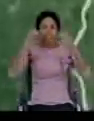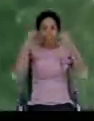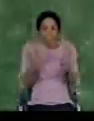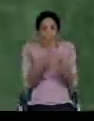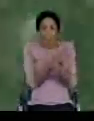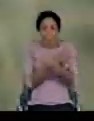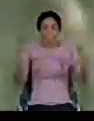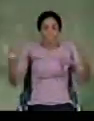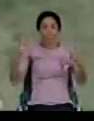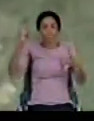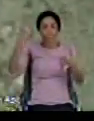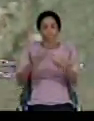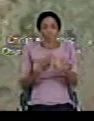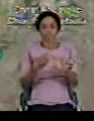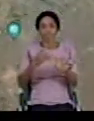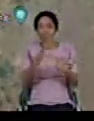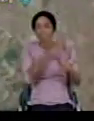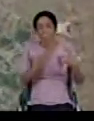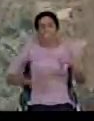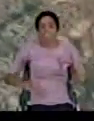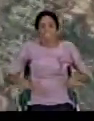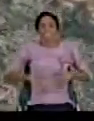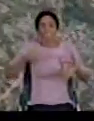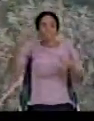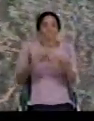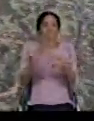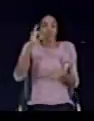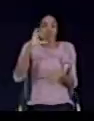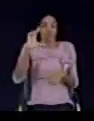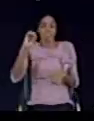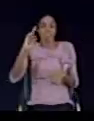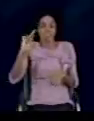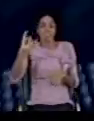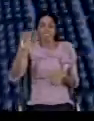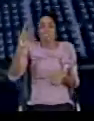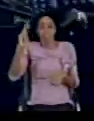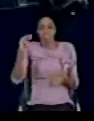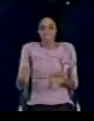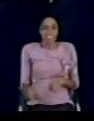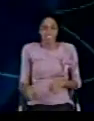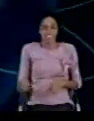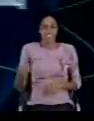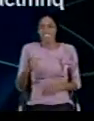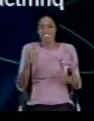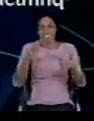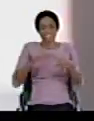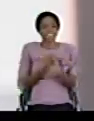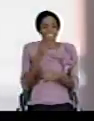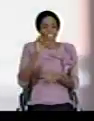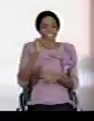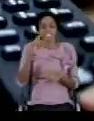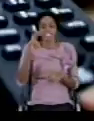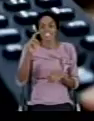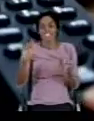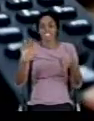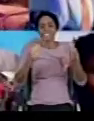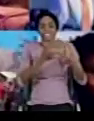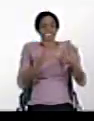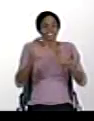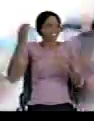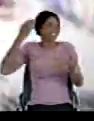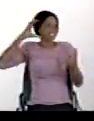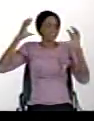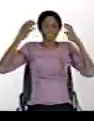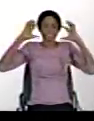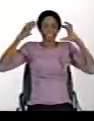from illori kwara state and shadowed to fly across the world their satellite social media radio and television